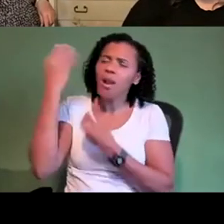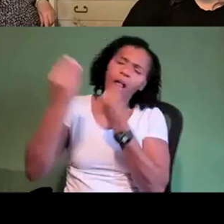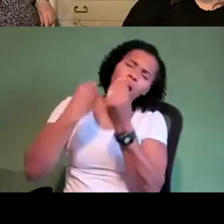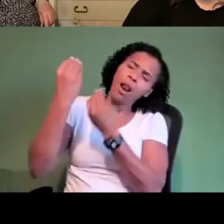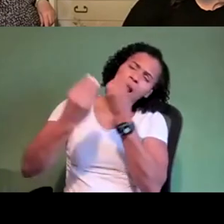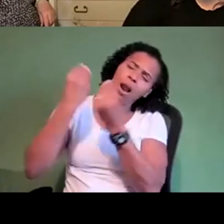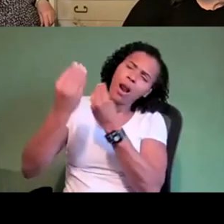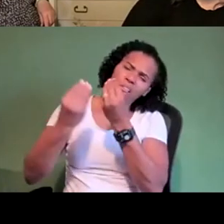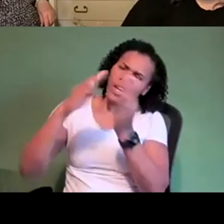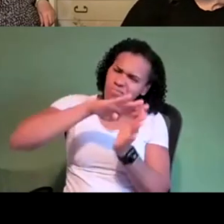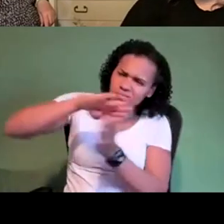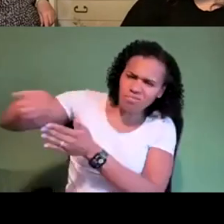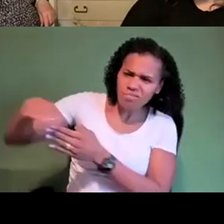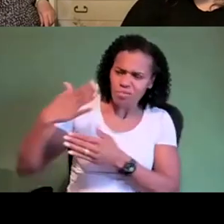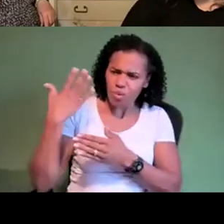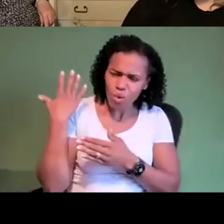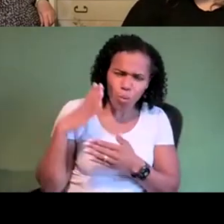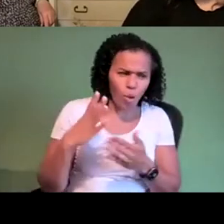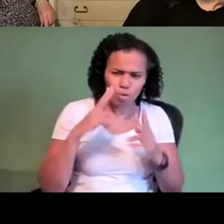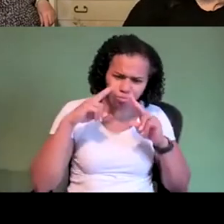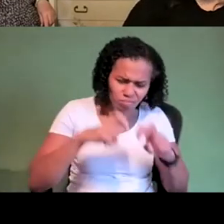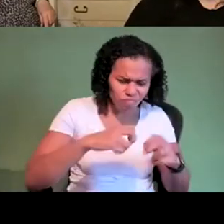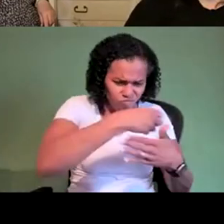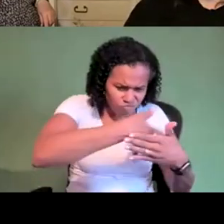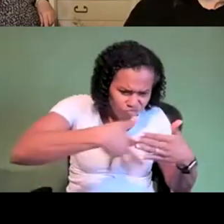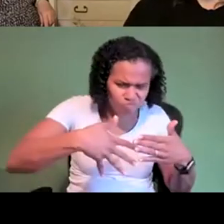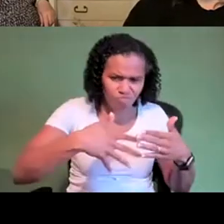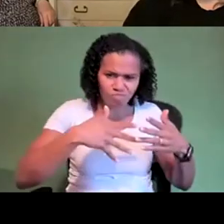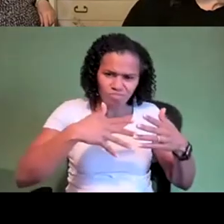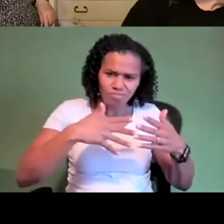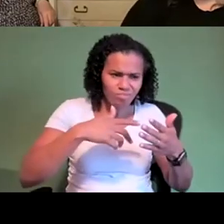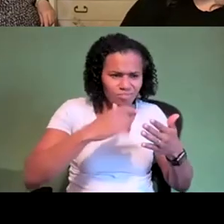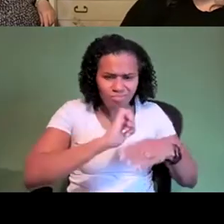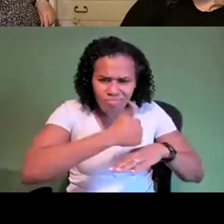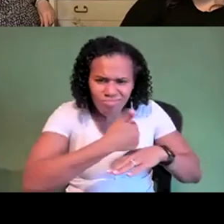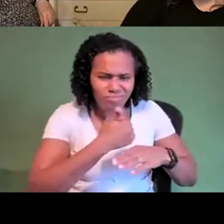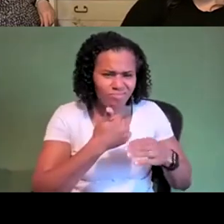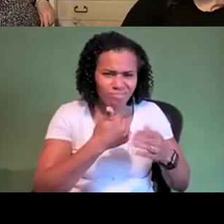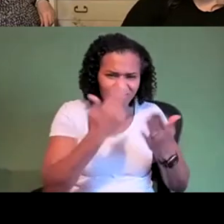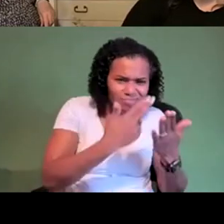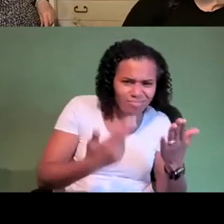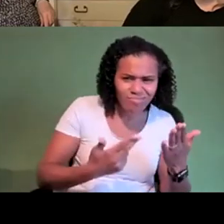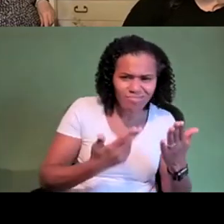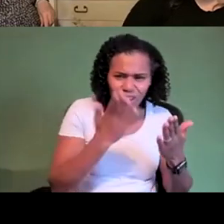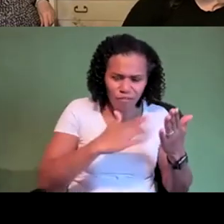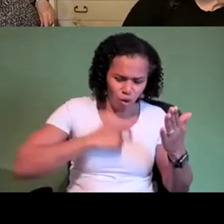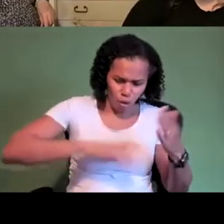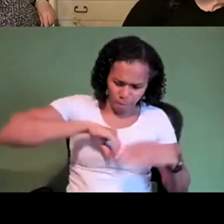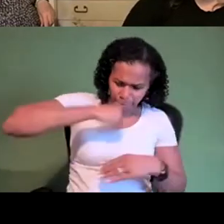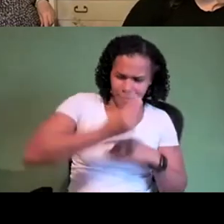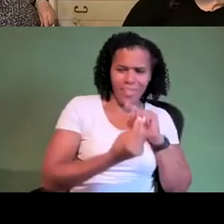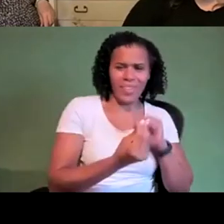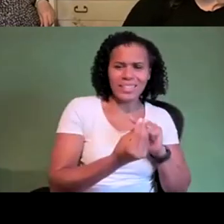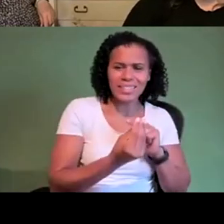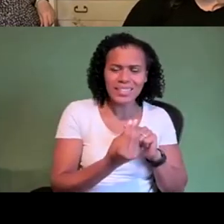interesting actually is that we approach our works we don't really separate out um our work to sort of improve